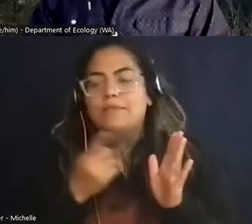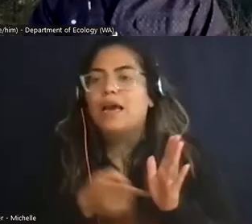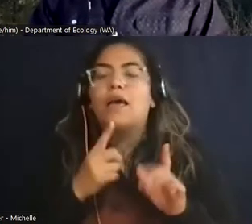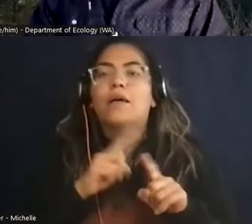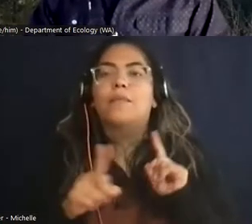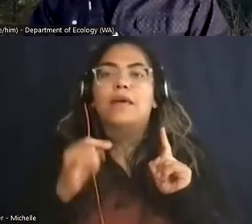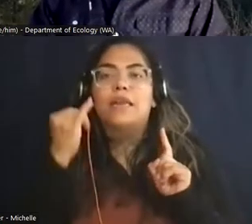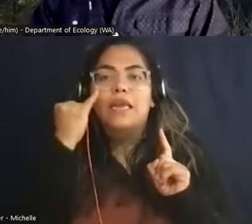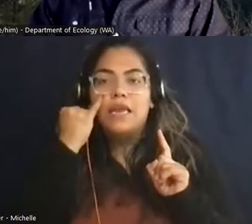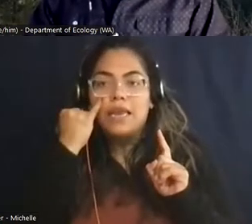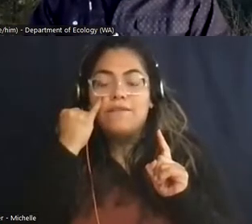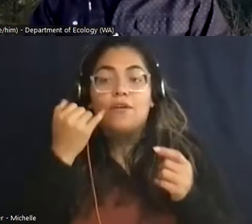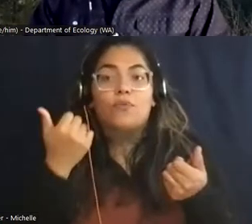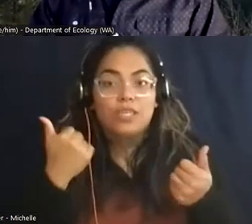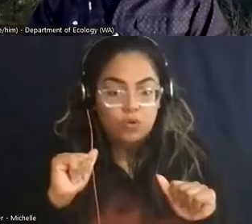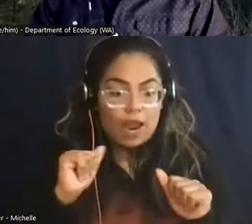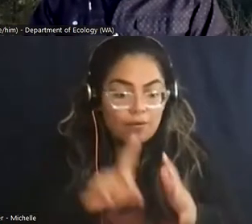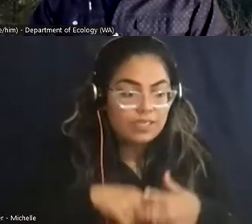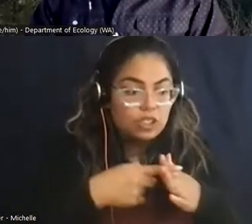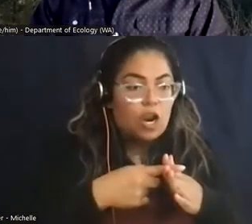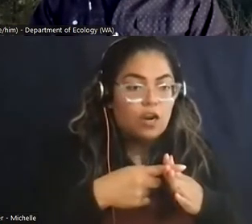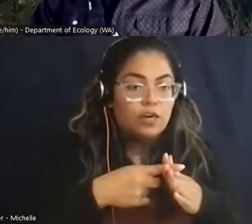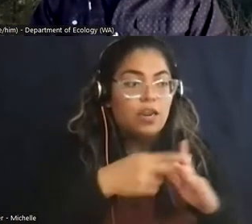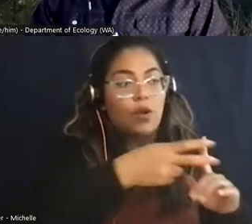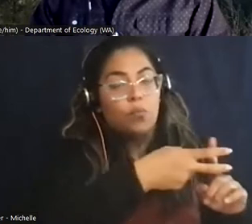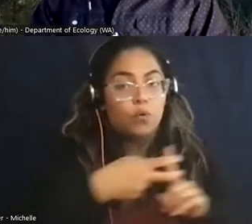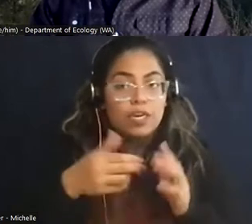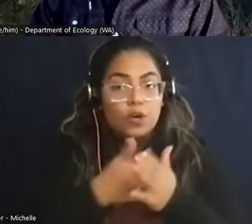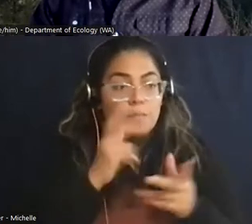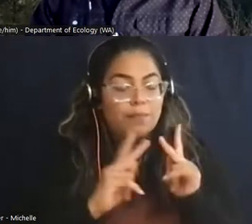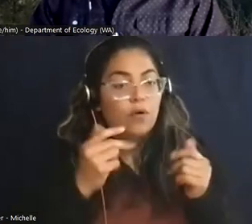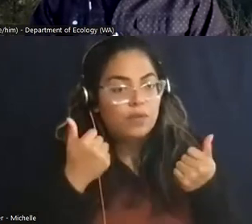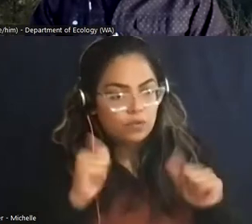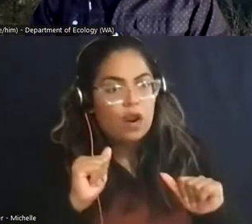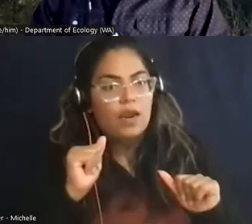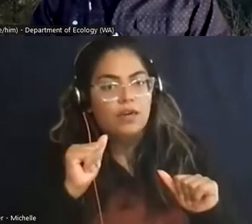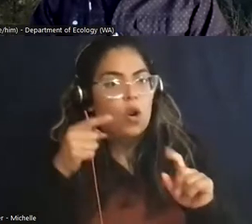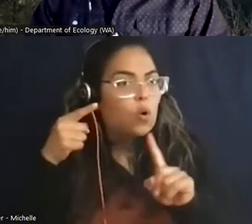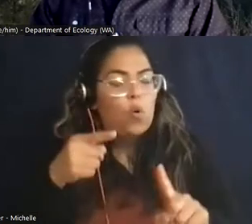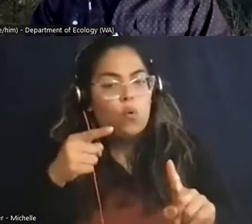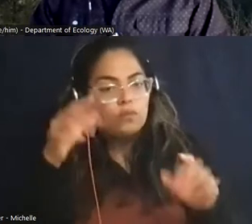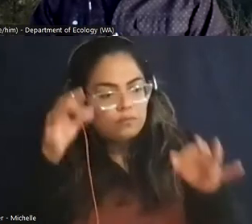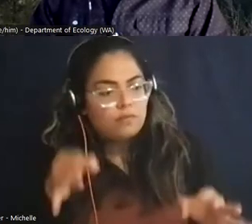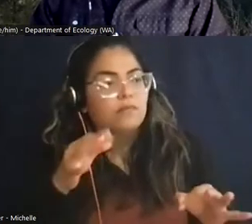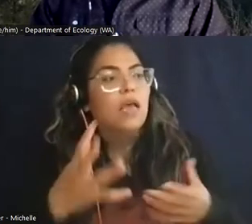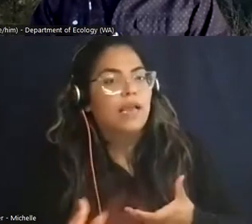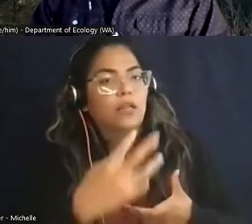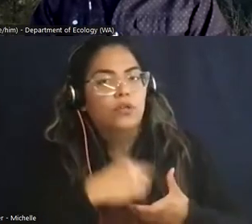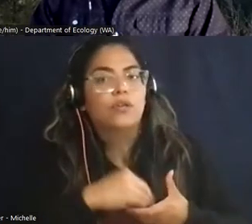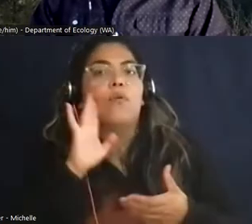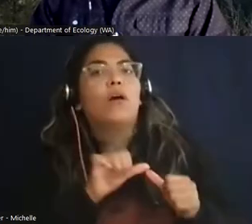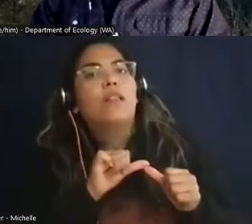are intentional from the beginning when we recruit new people that it it lasts and that